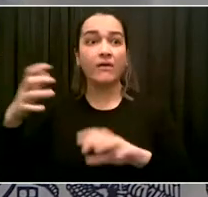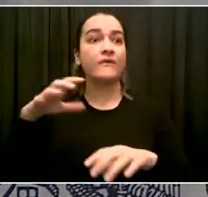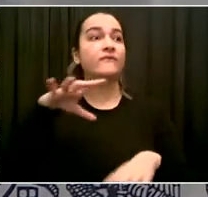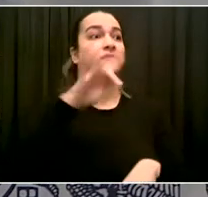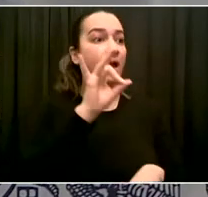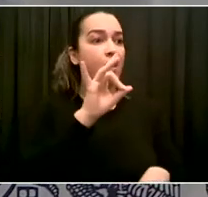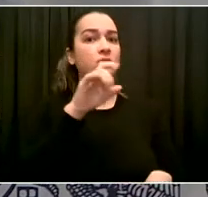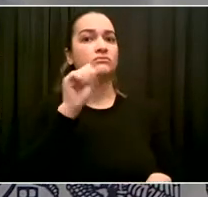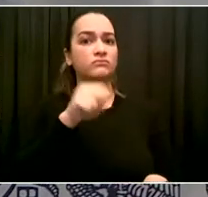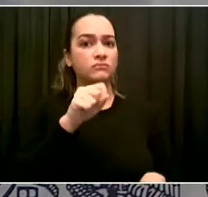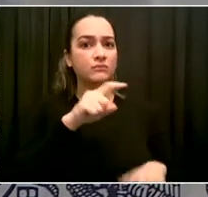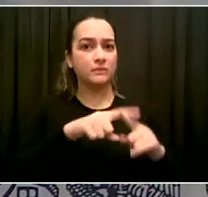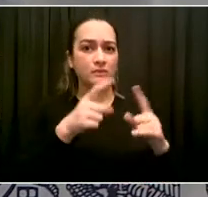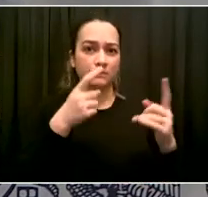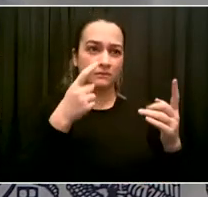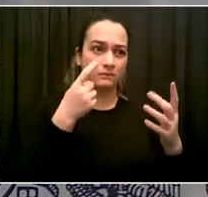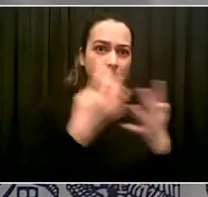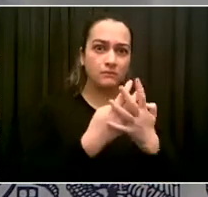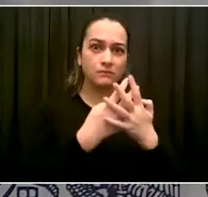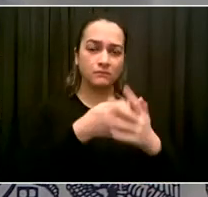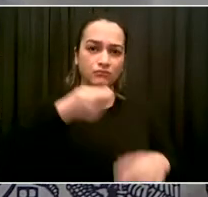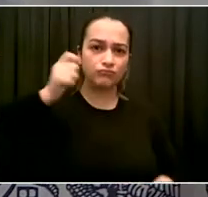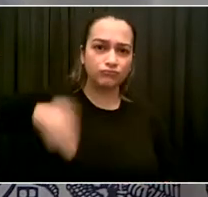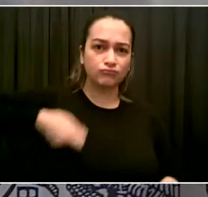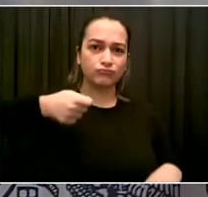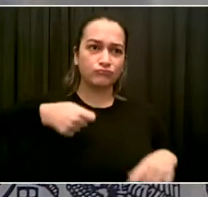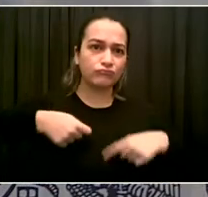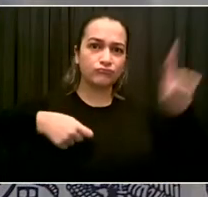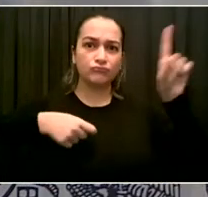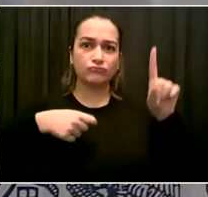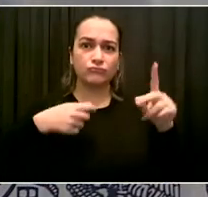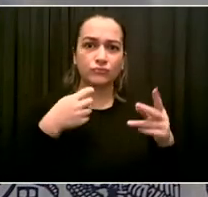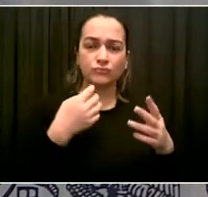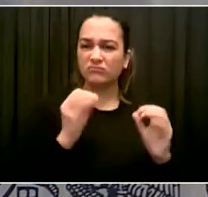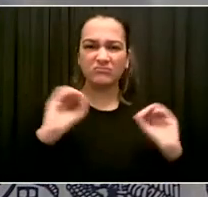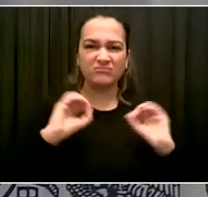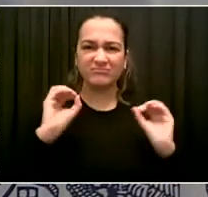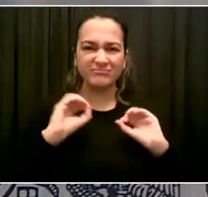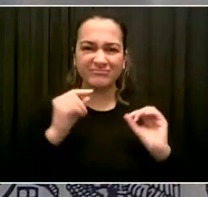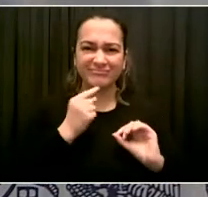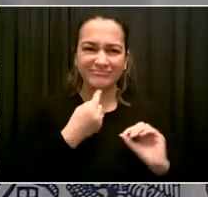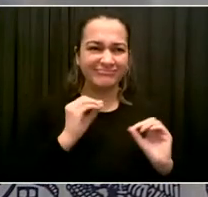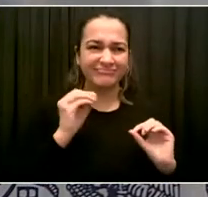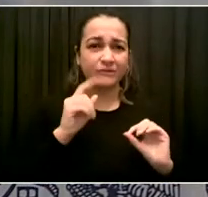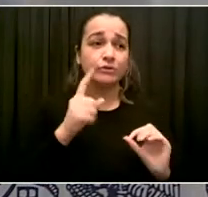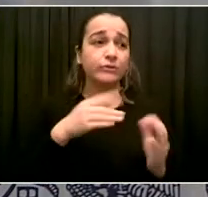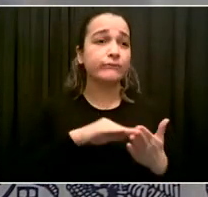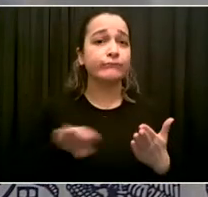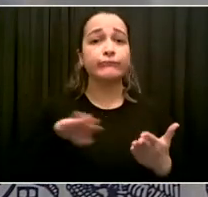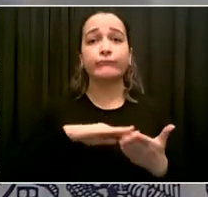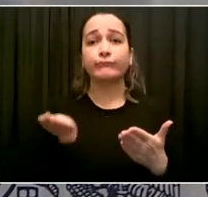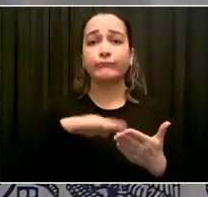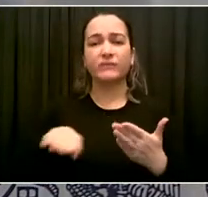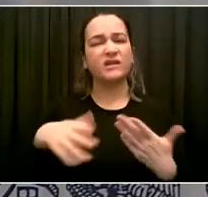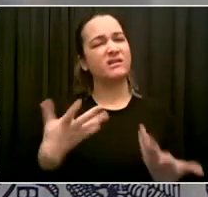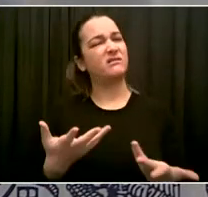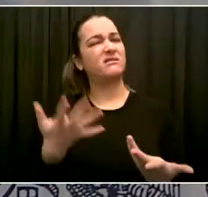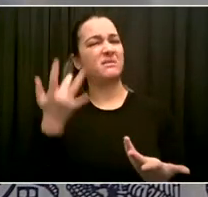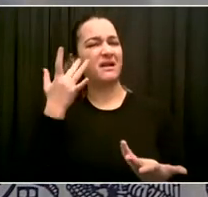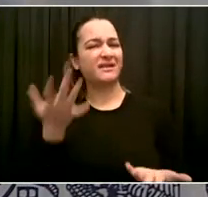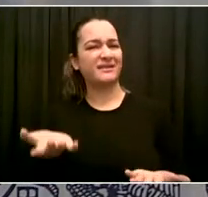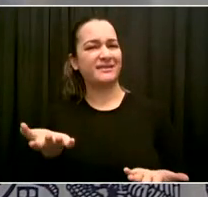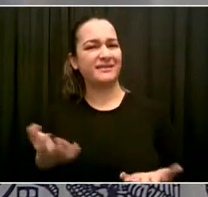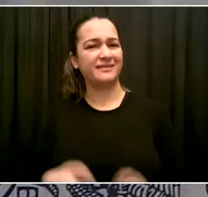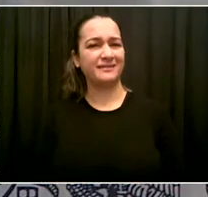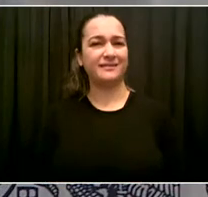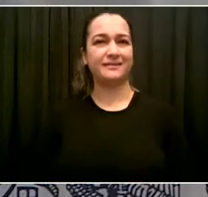these are also underreported. But can you talk a little bit about what you would like to see the police do or what the city can